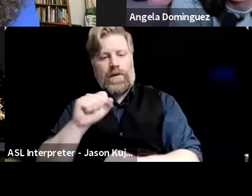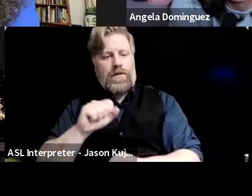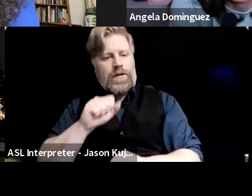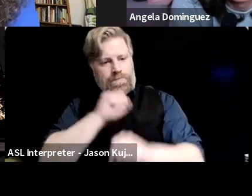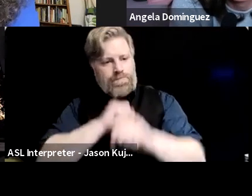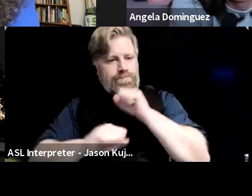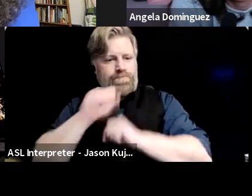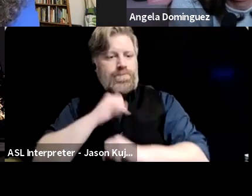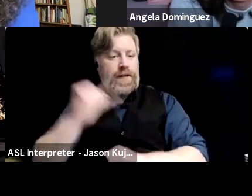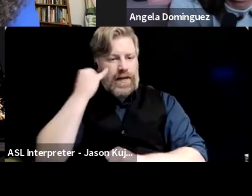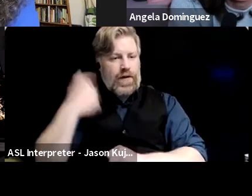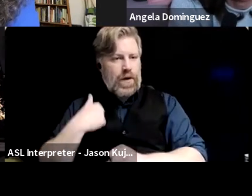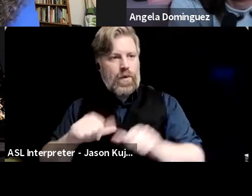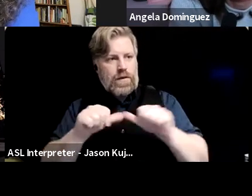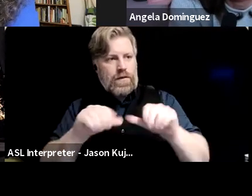heard.